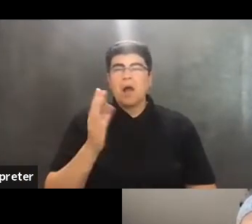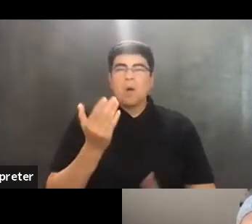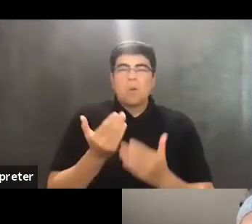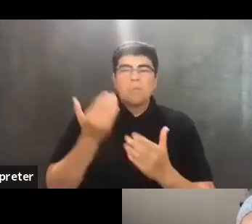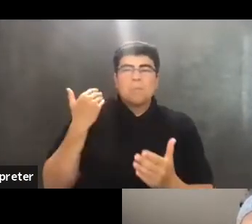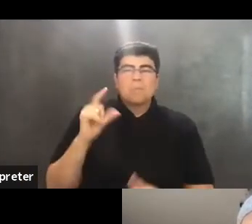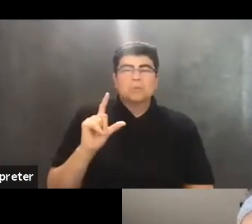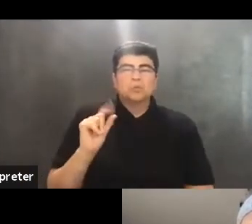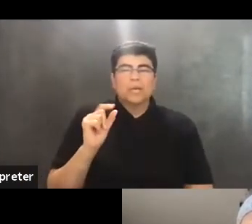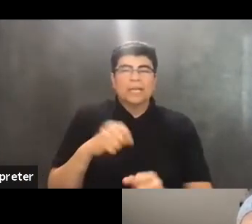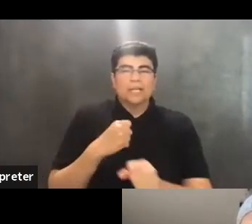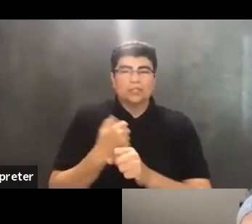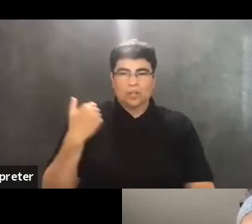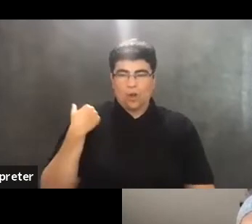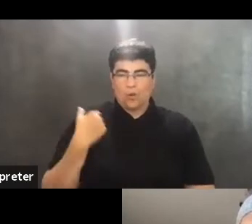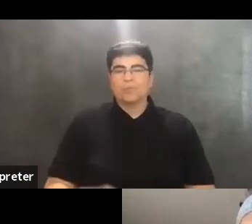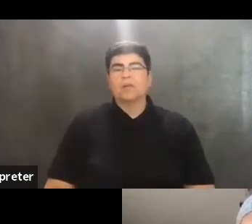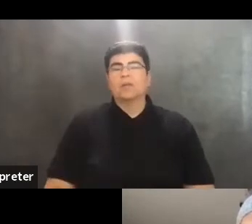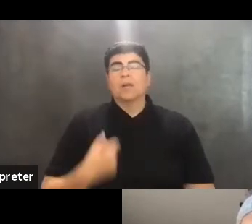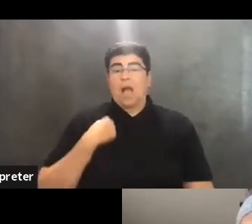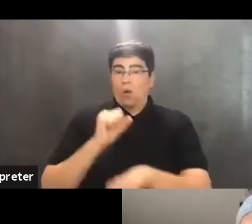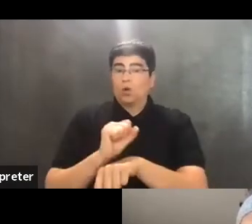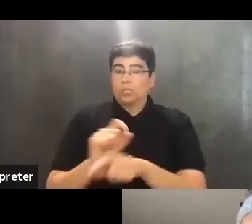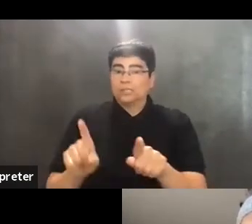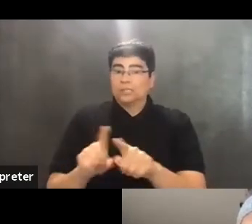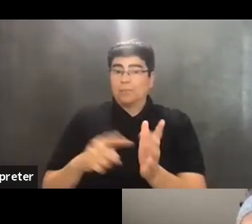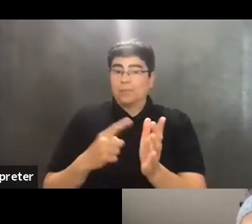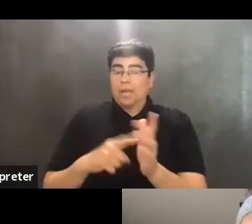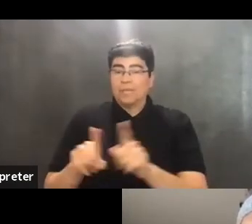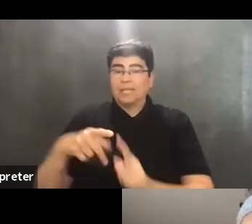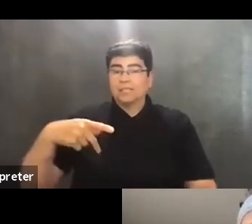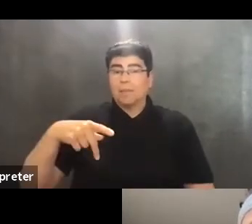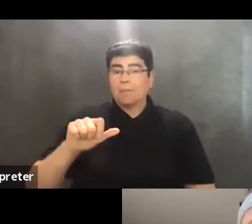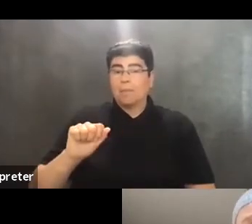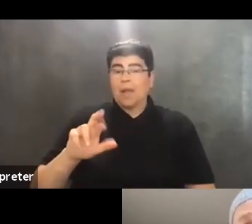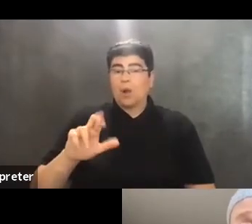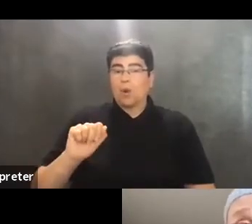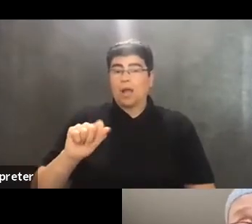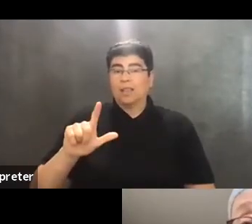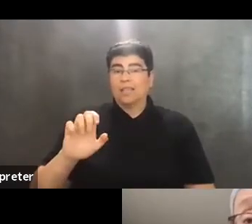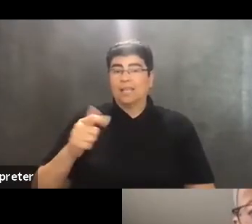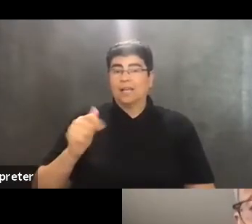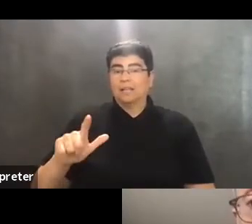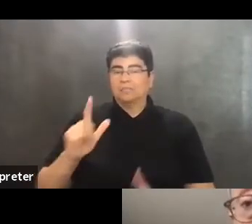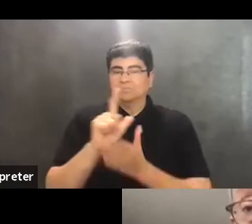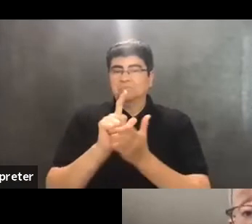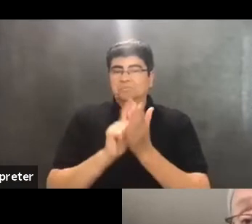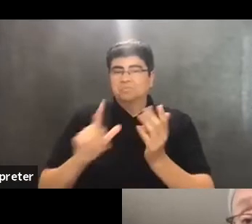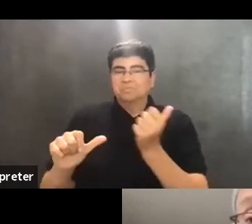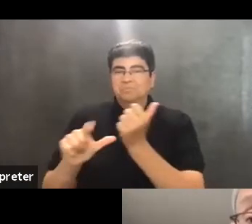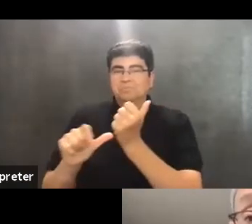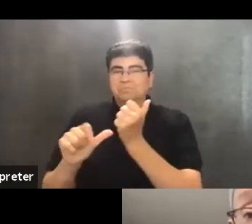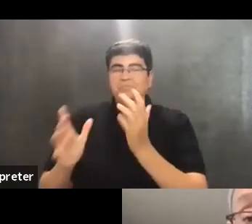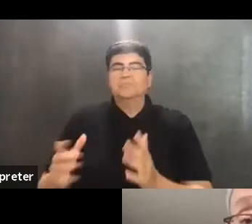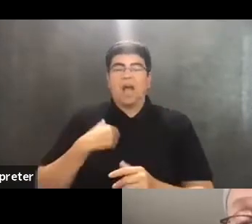I worked sometimes as a paralegal. And I would go with an activist, legal,